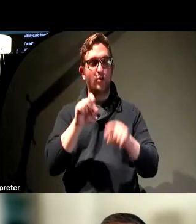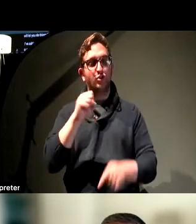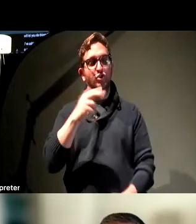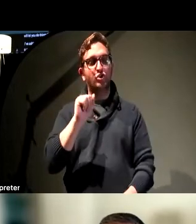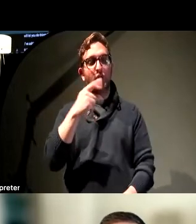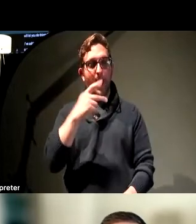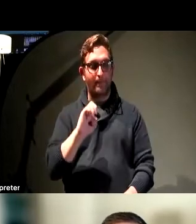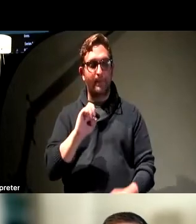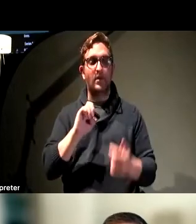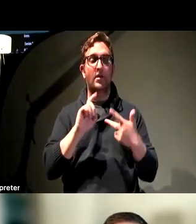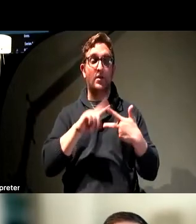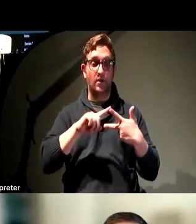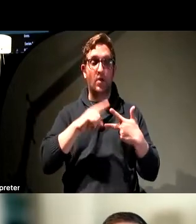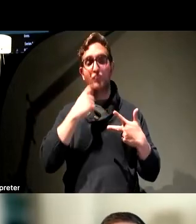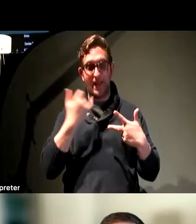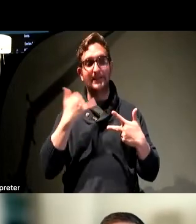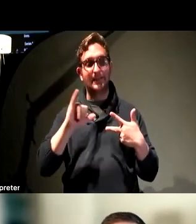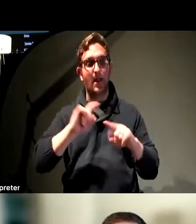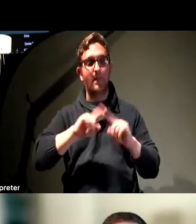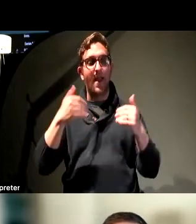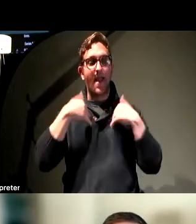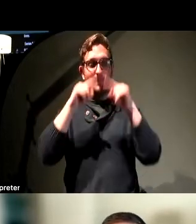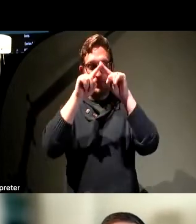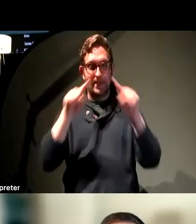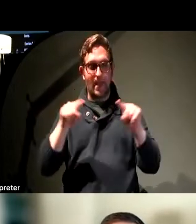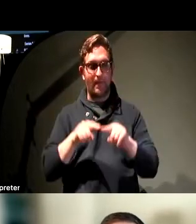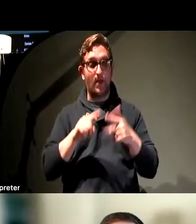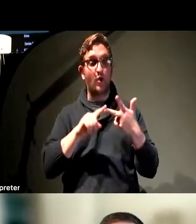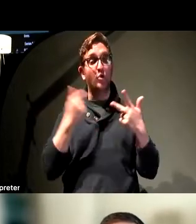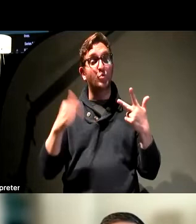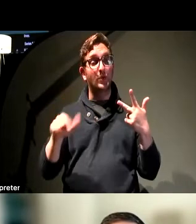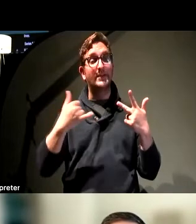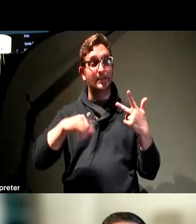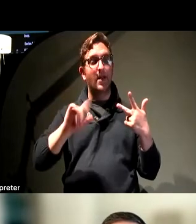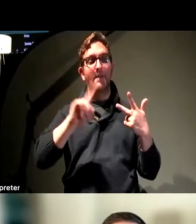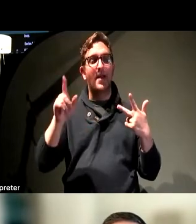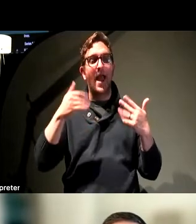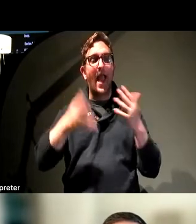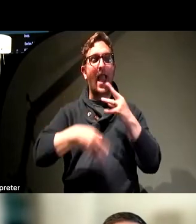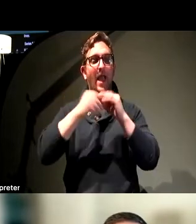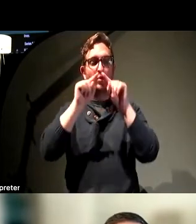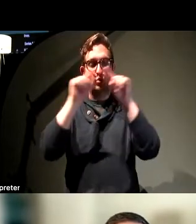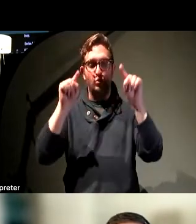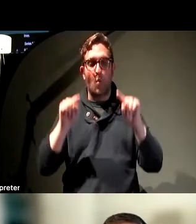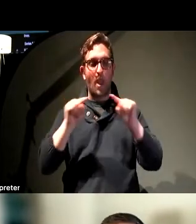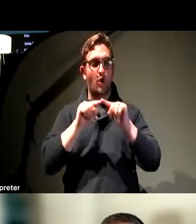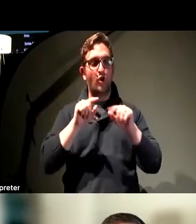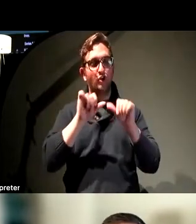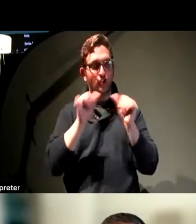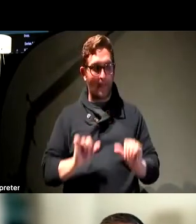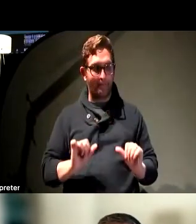Series two is still red, but it has a diamond at each point. series three is still green, but I've added a square shape. So what that